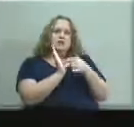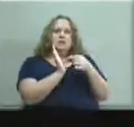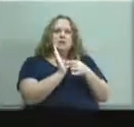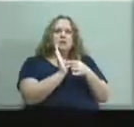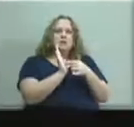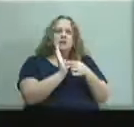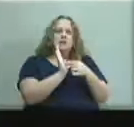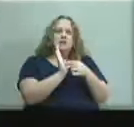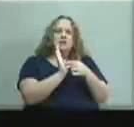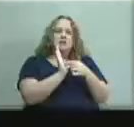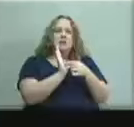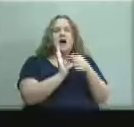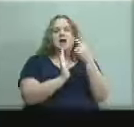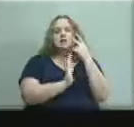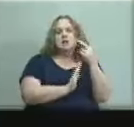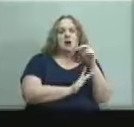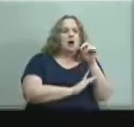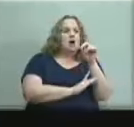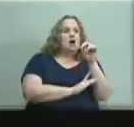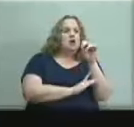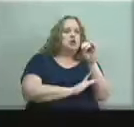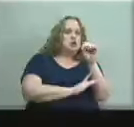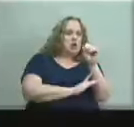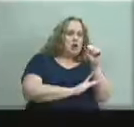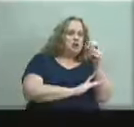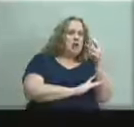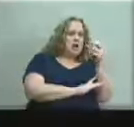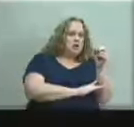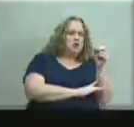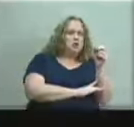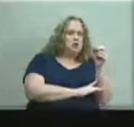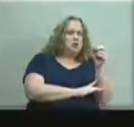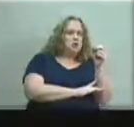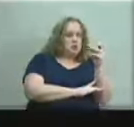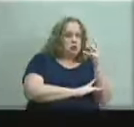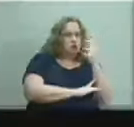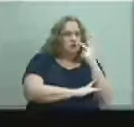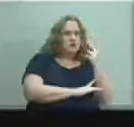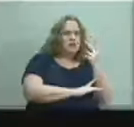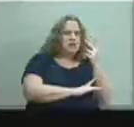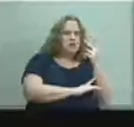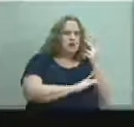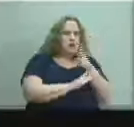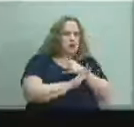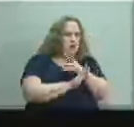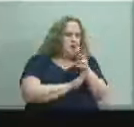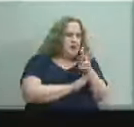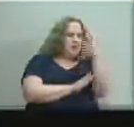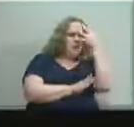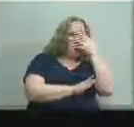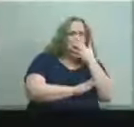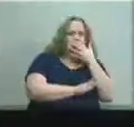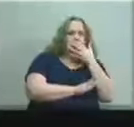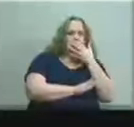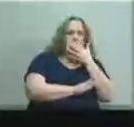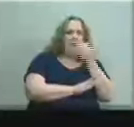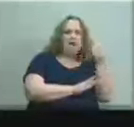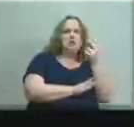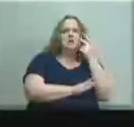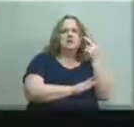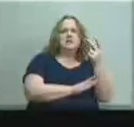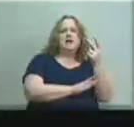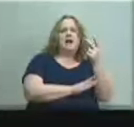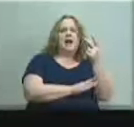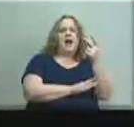mock-up last week of dos high school and if you've been to dos high school you drive up in front of it and there's literally a football